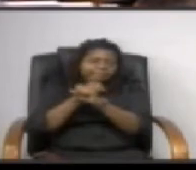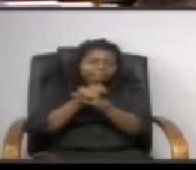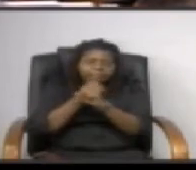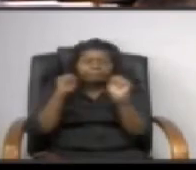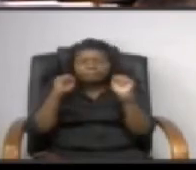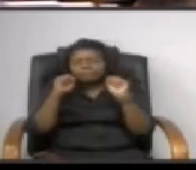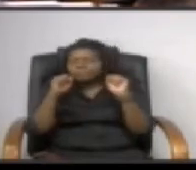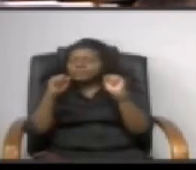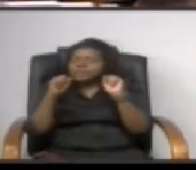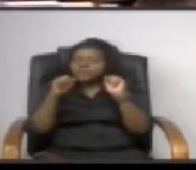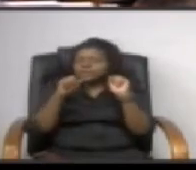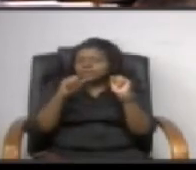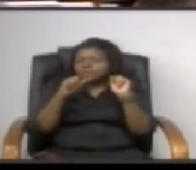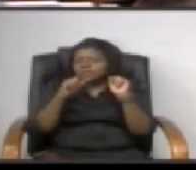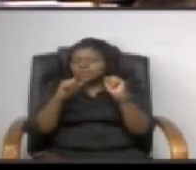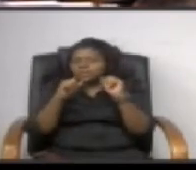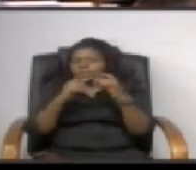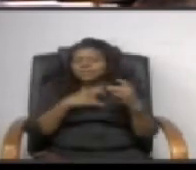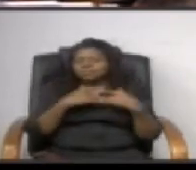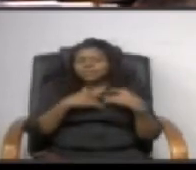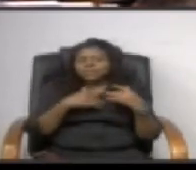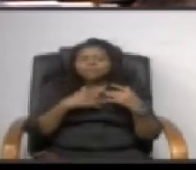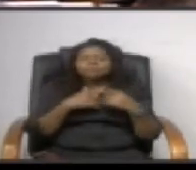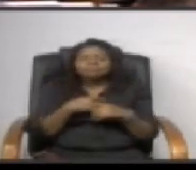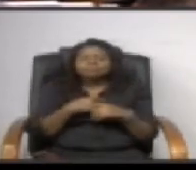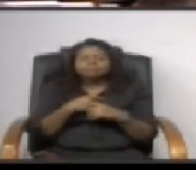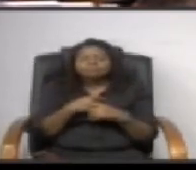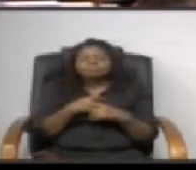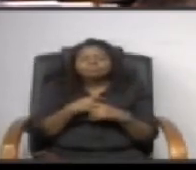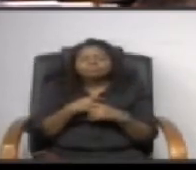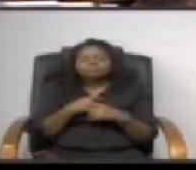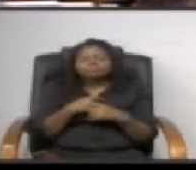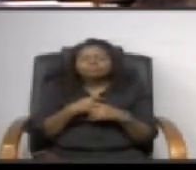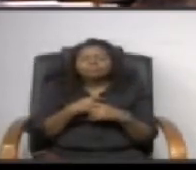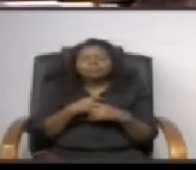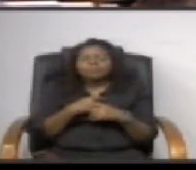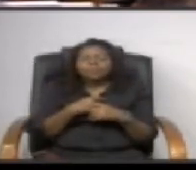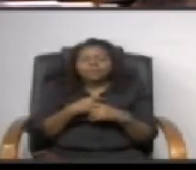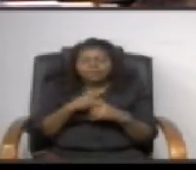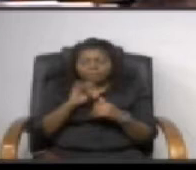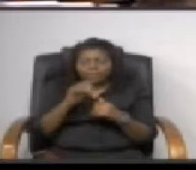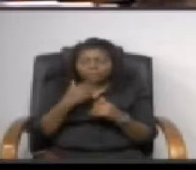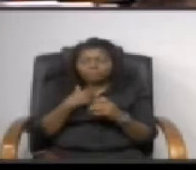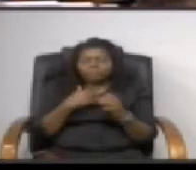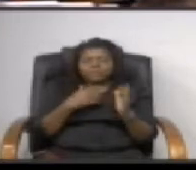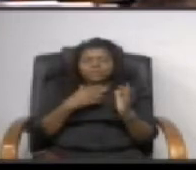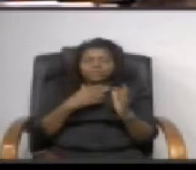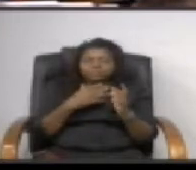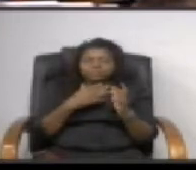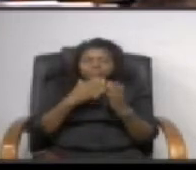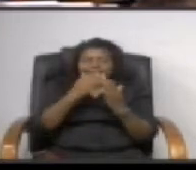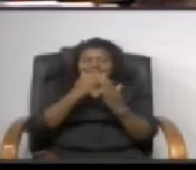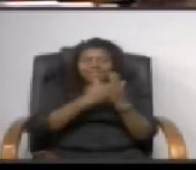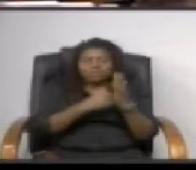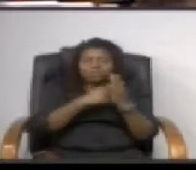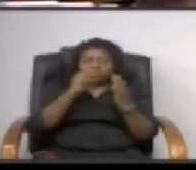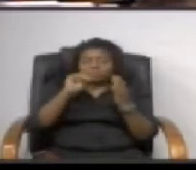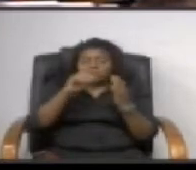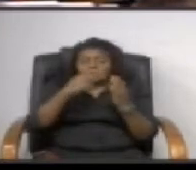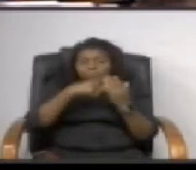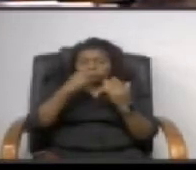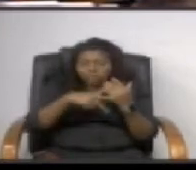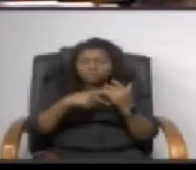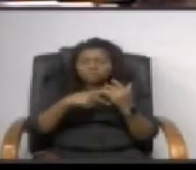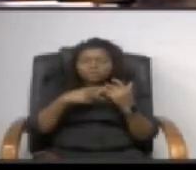be worth mentioning are the ones that are listed under the marion project that um the mayor pro tem are